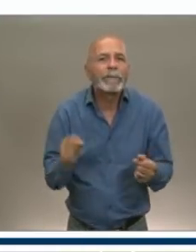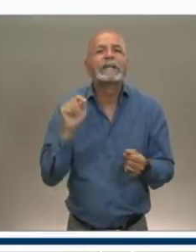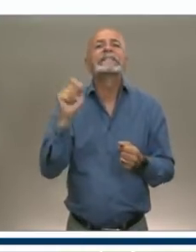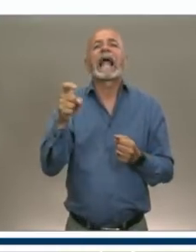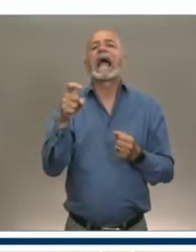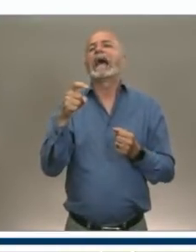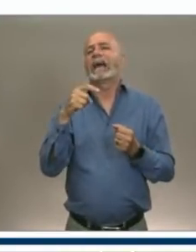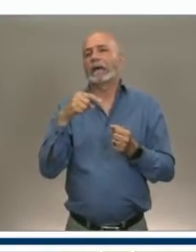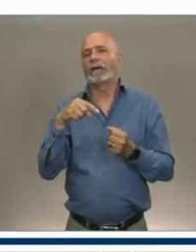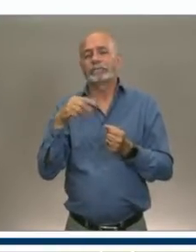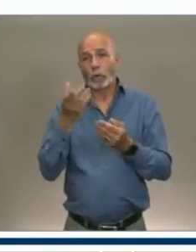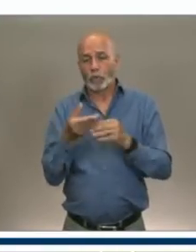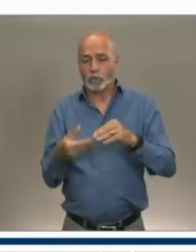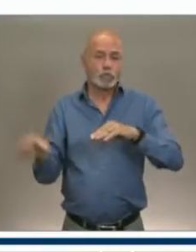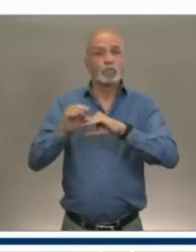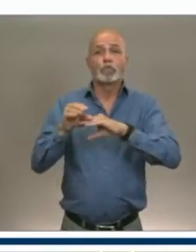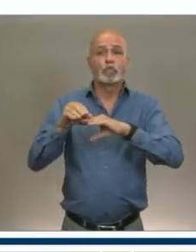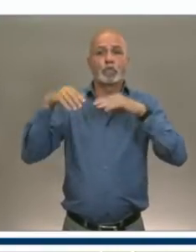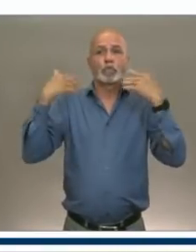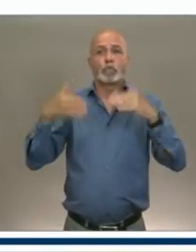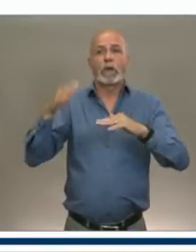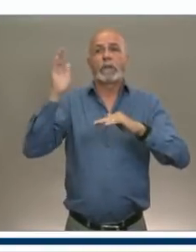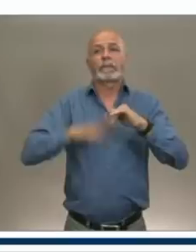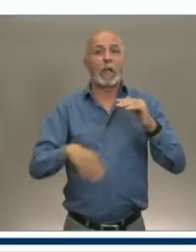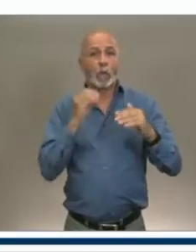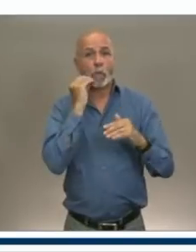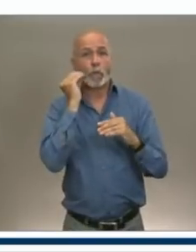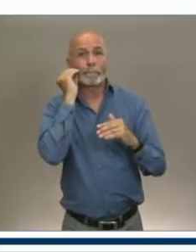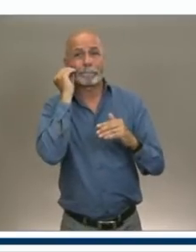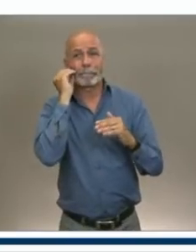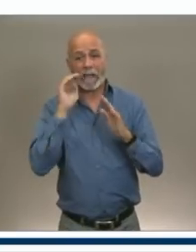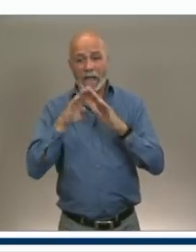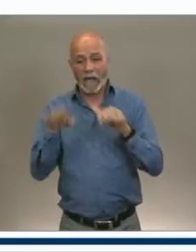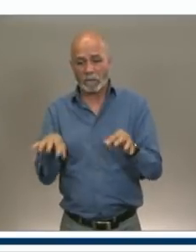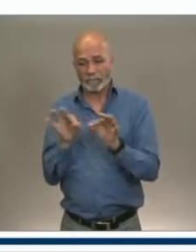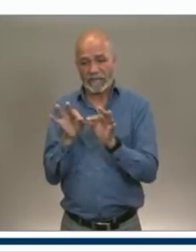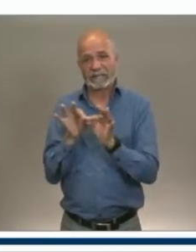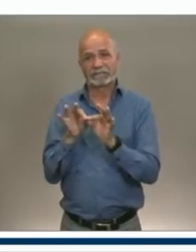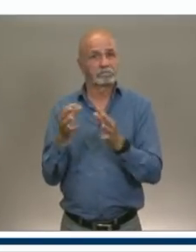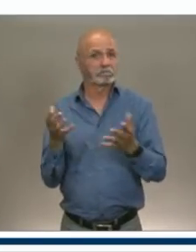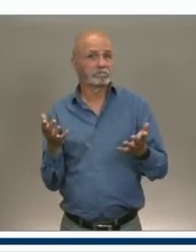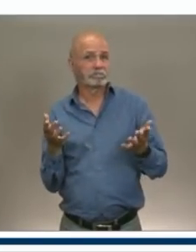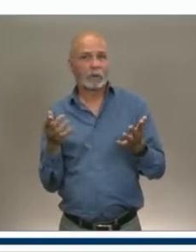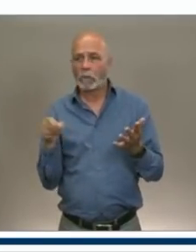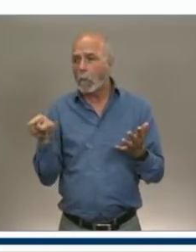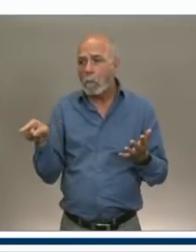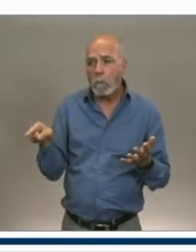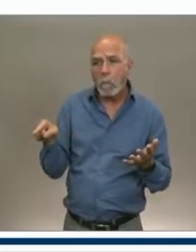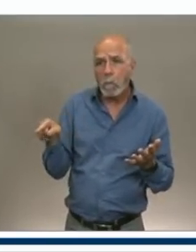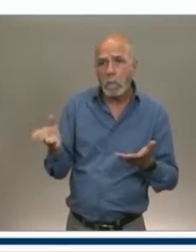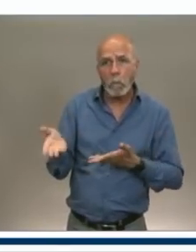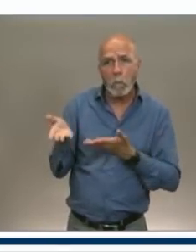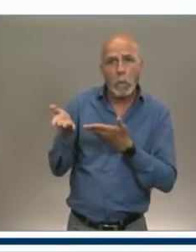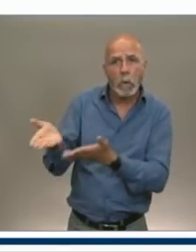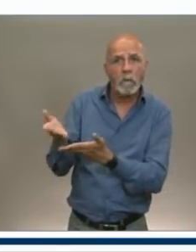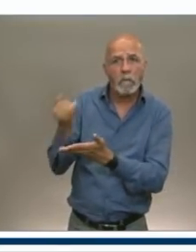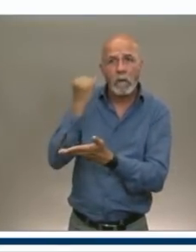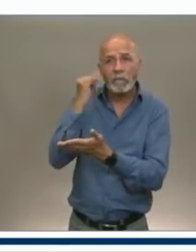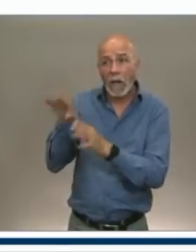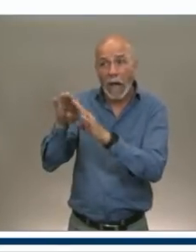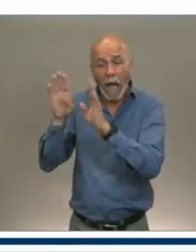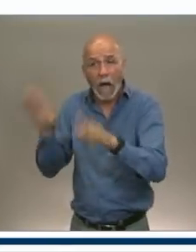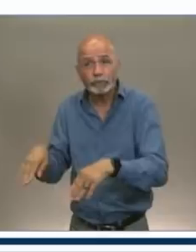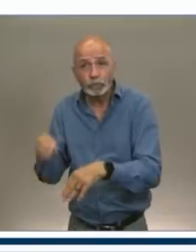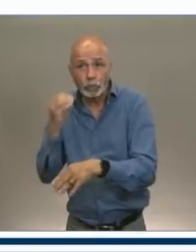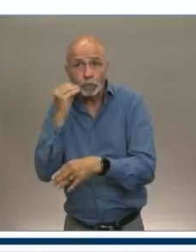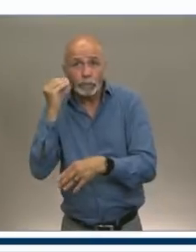residential. So if it was an accommodations that provided accommodations out of their home and paid residential property